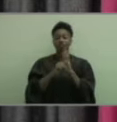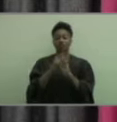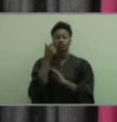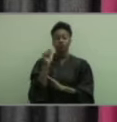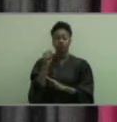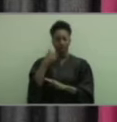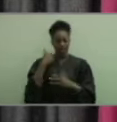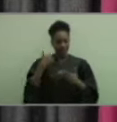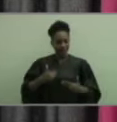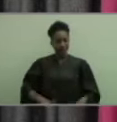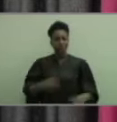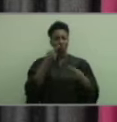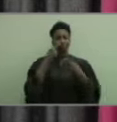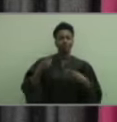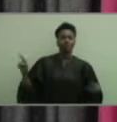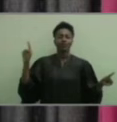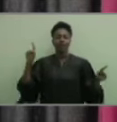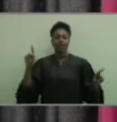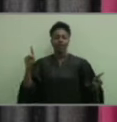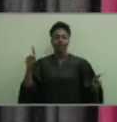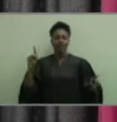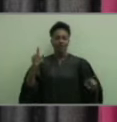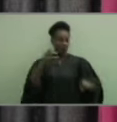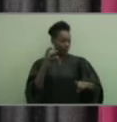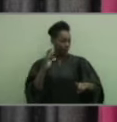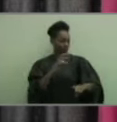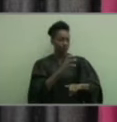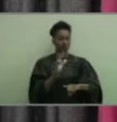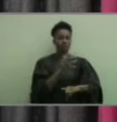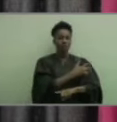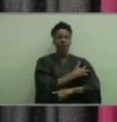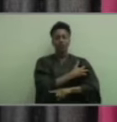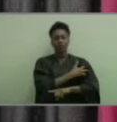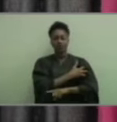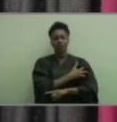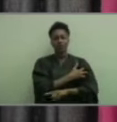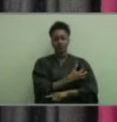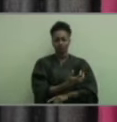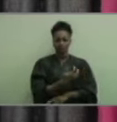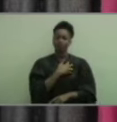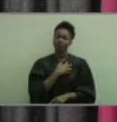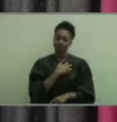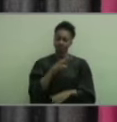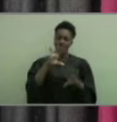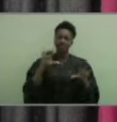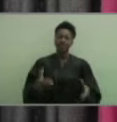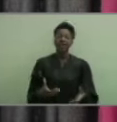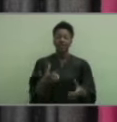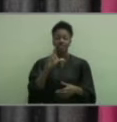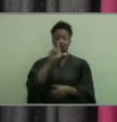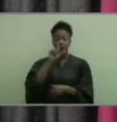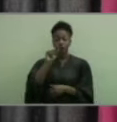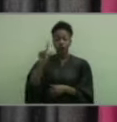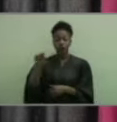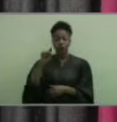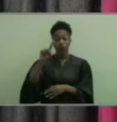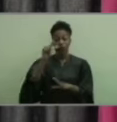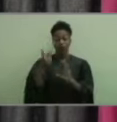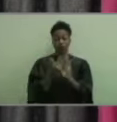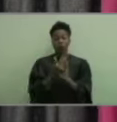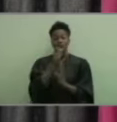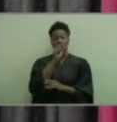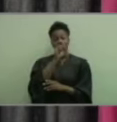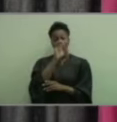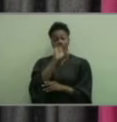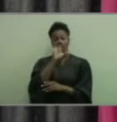hereby declare by the power vested in me that you, the class of 2020, are graduates of the